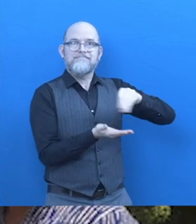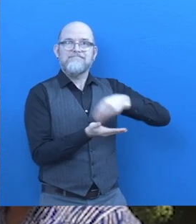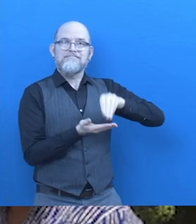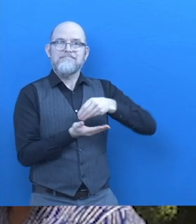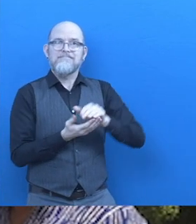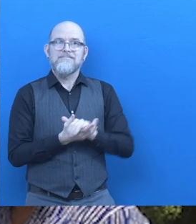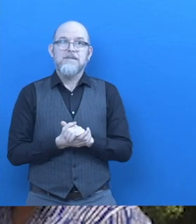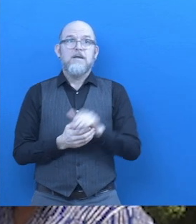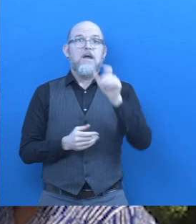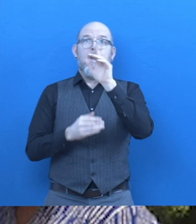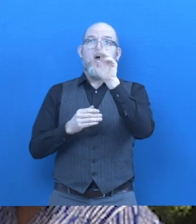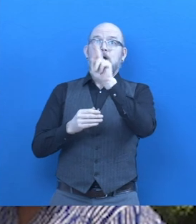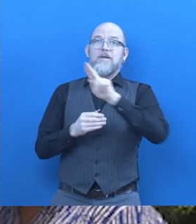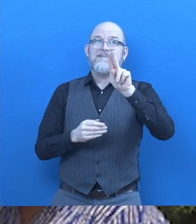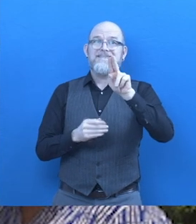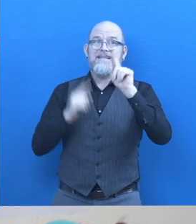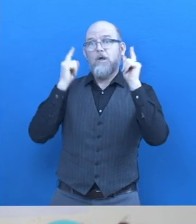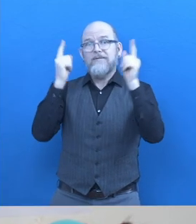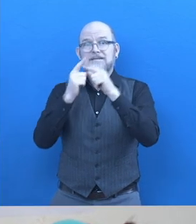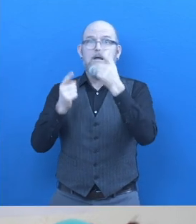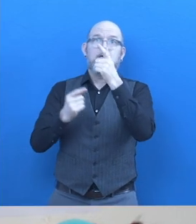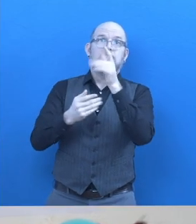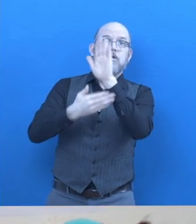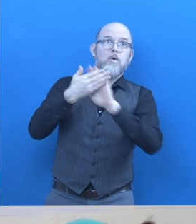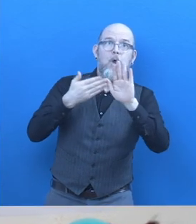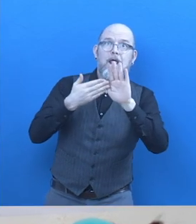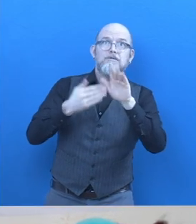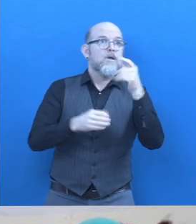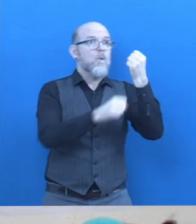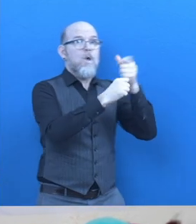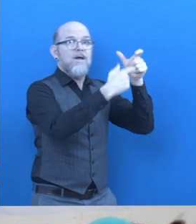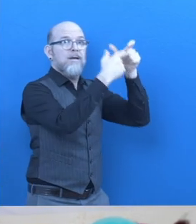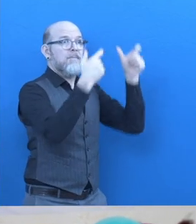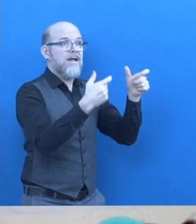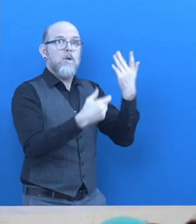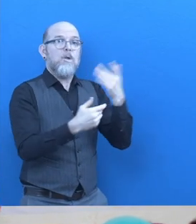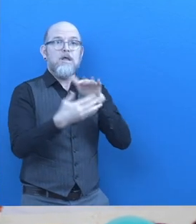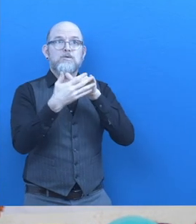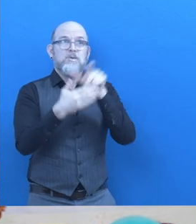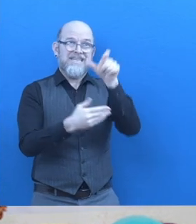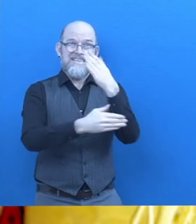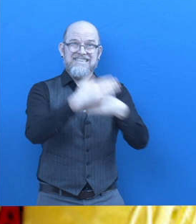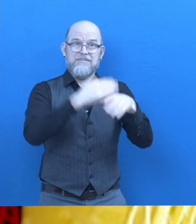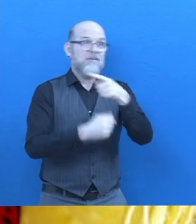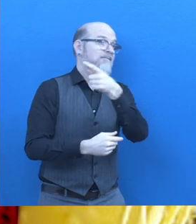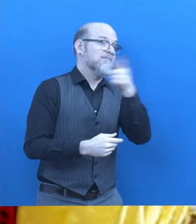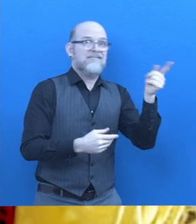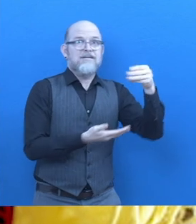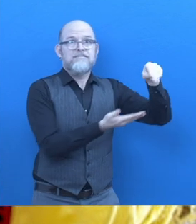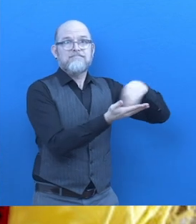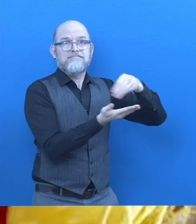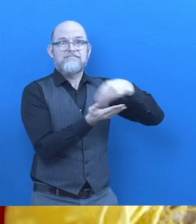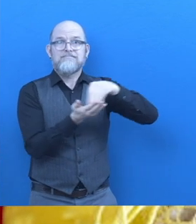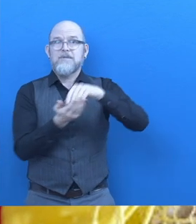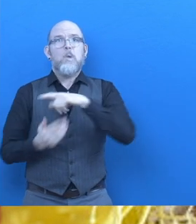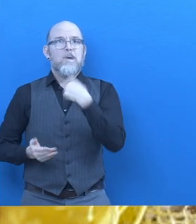universities and colleges, employers and students with disabilities themselves. So we